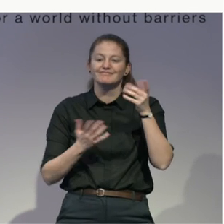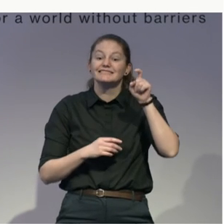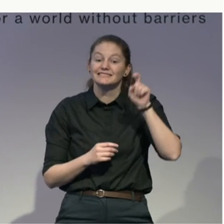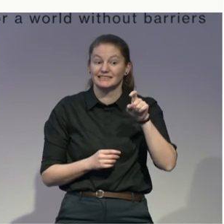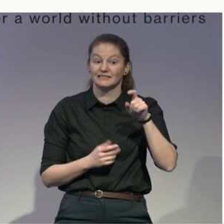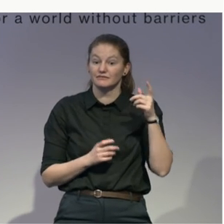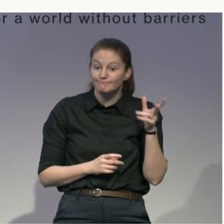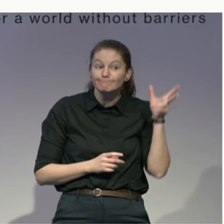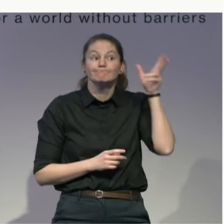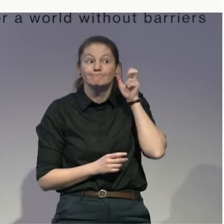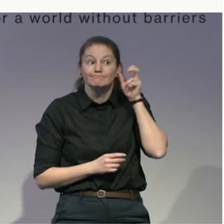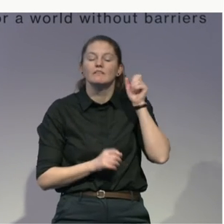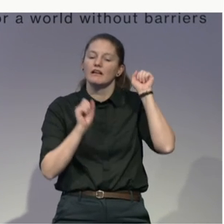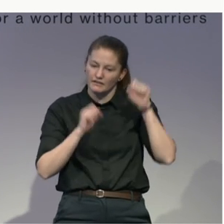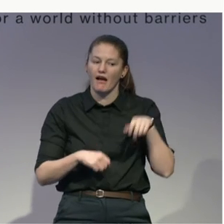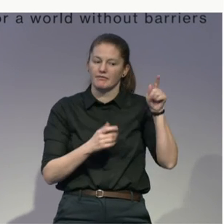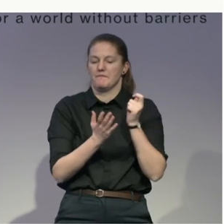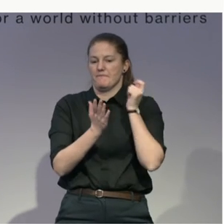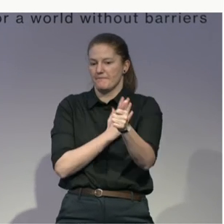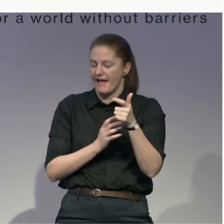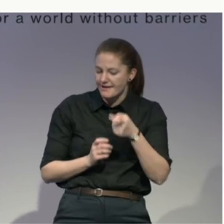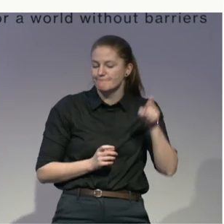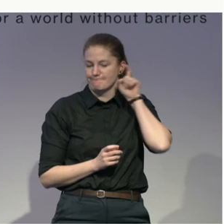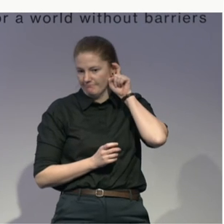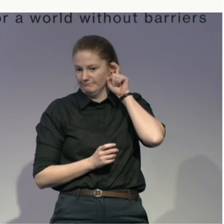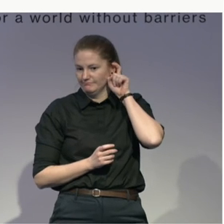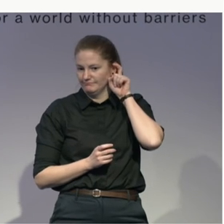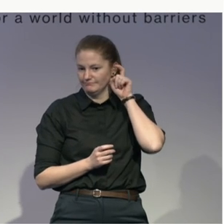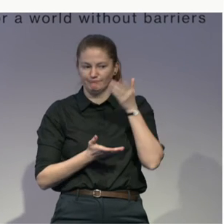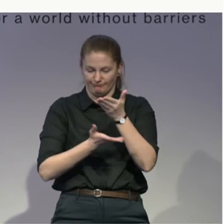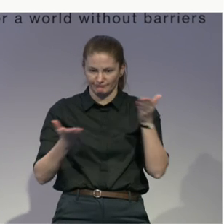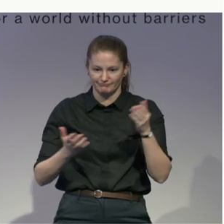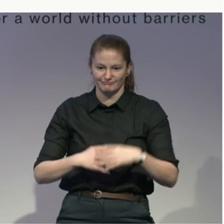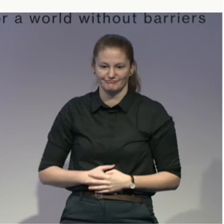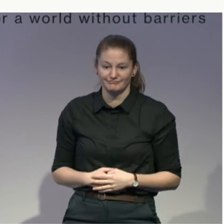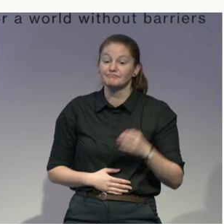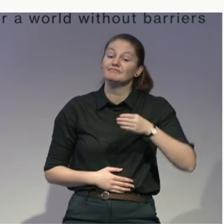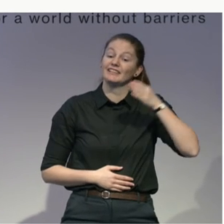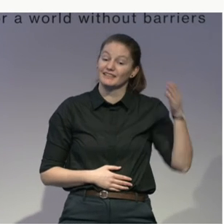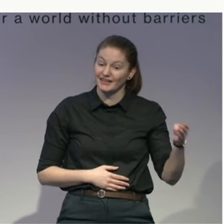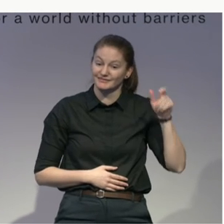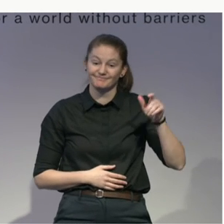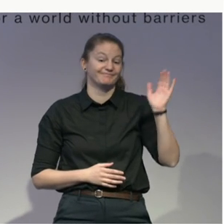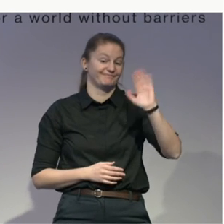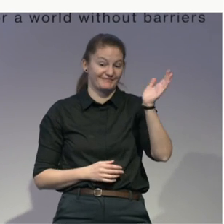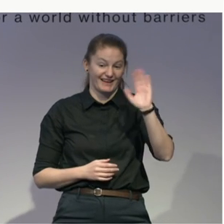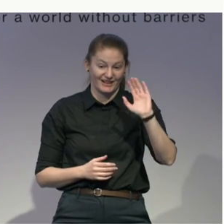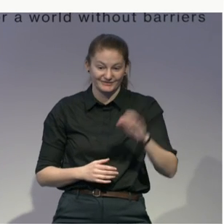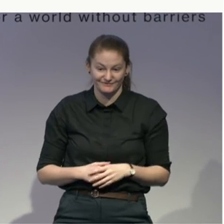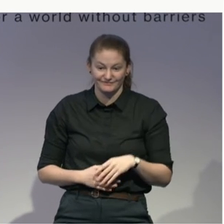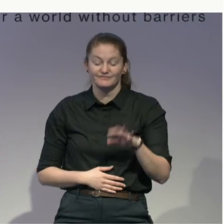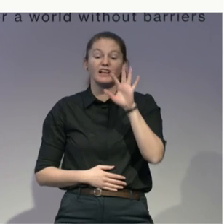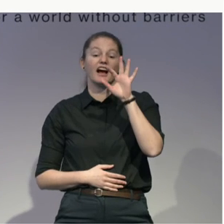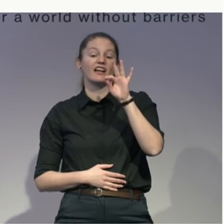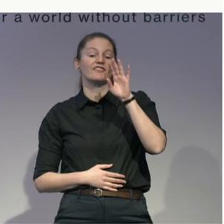Thank you. Francesca? Ciao. I'm Francesca Fedeli. I'm the co-founder of Fight the Stroke. It's a social